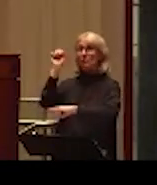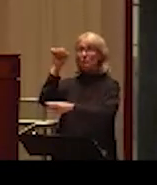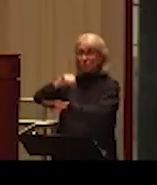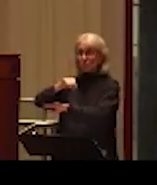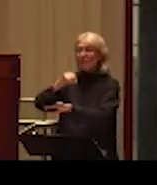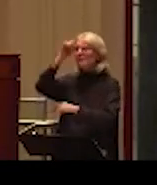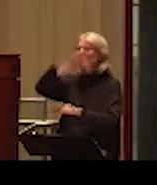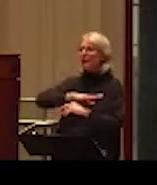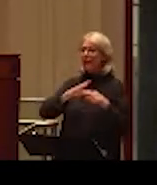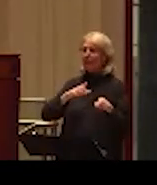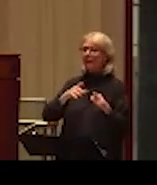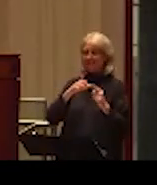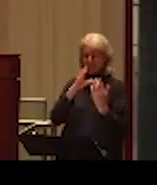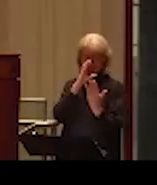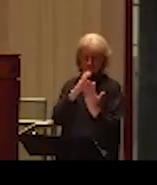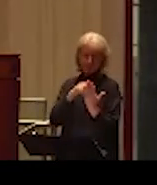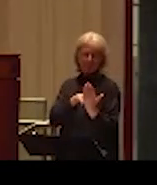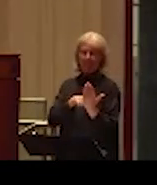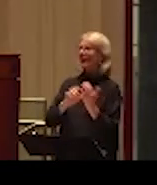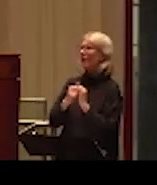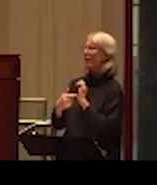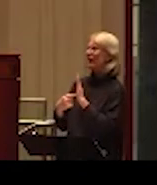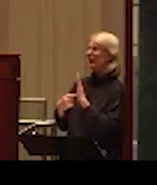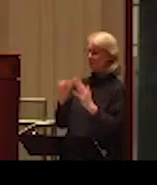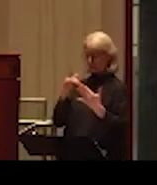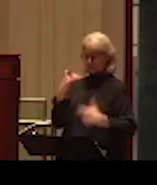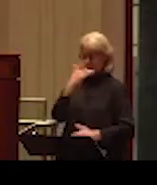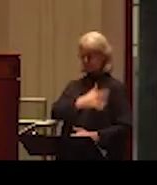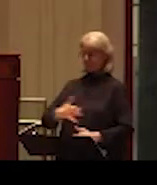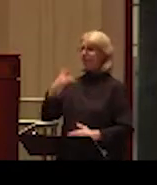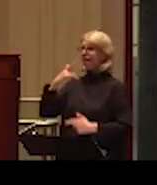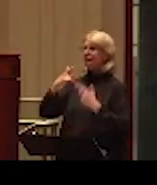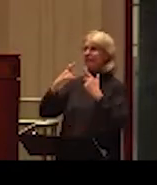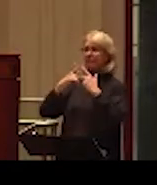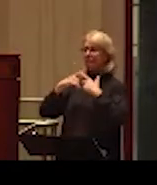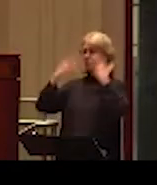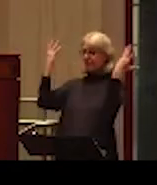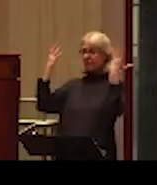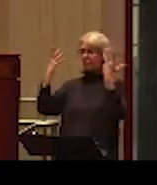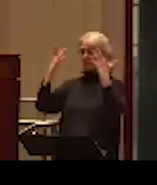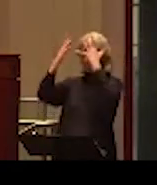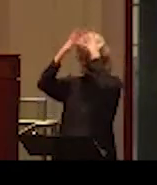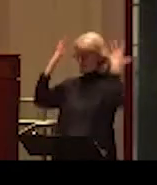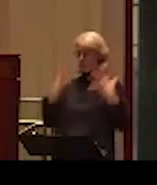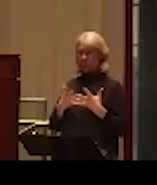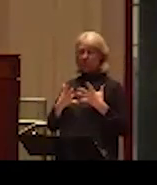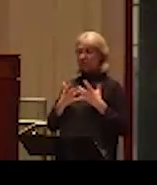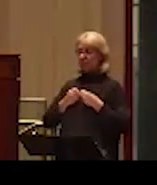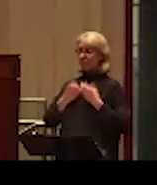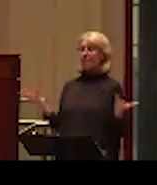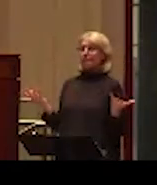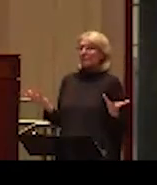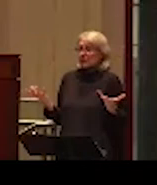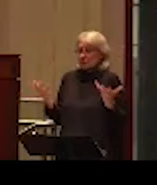with her. They told her this is how they feel when they experience abuse. It's the hollow man being evascerated,